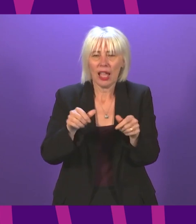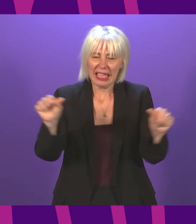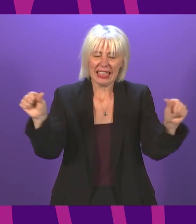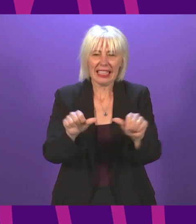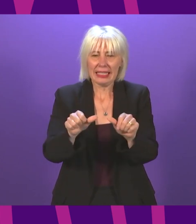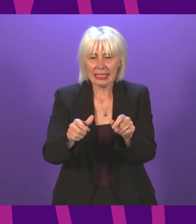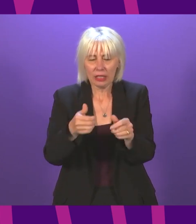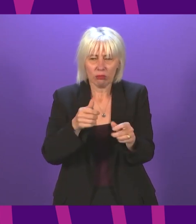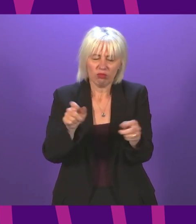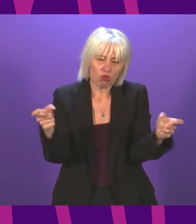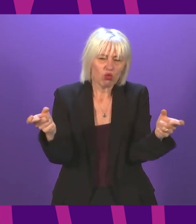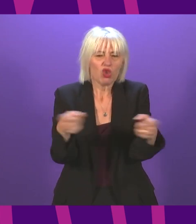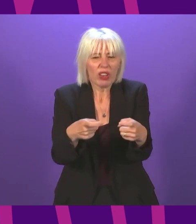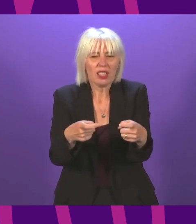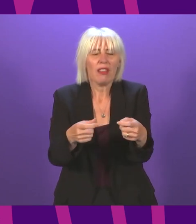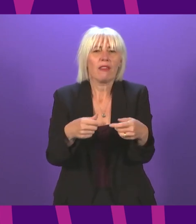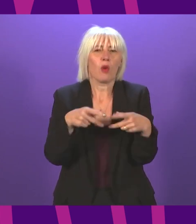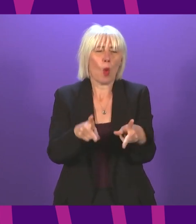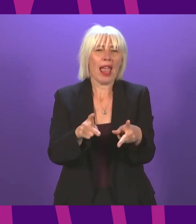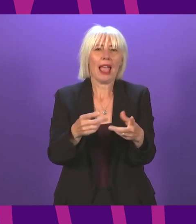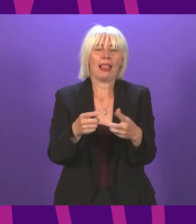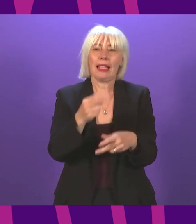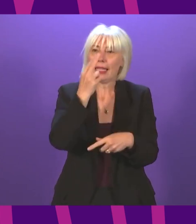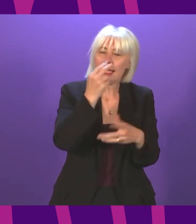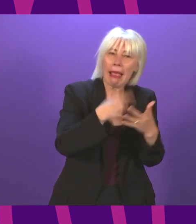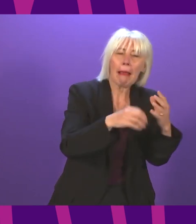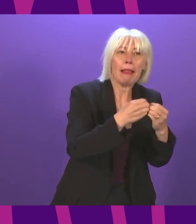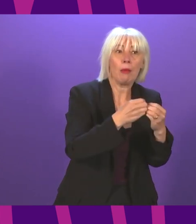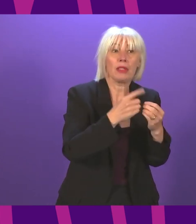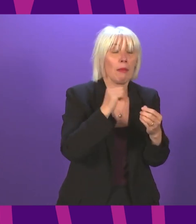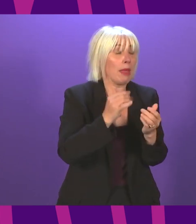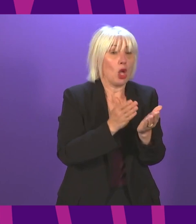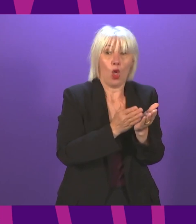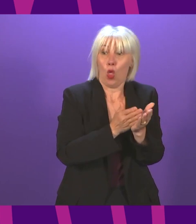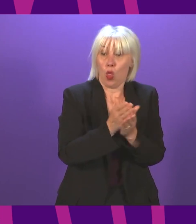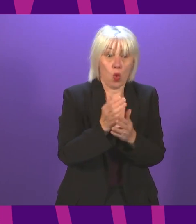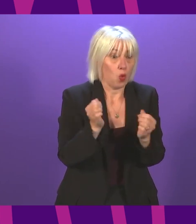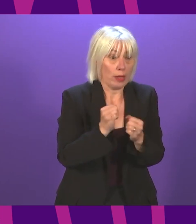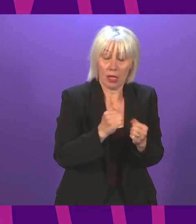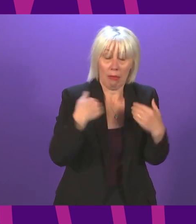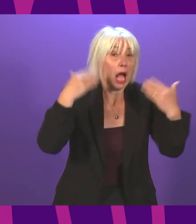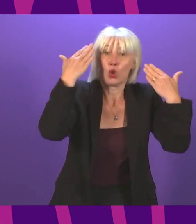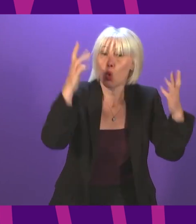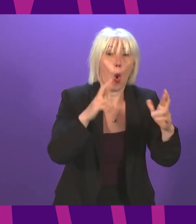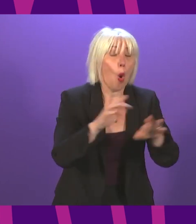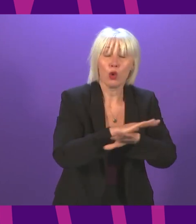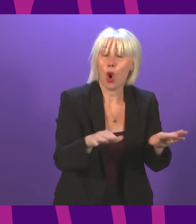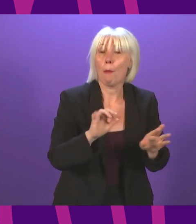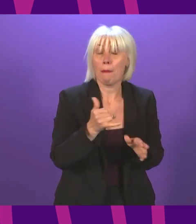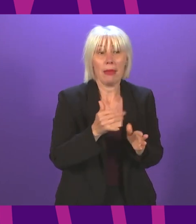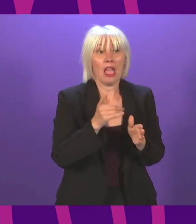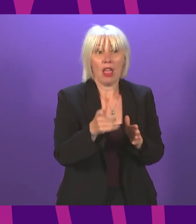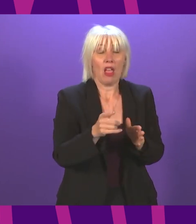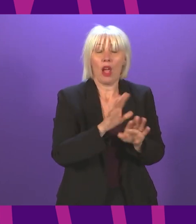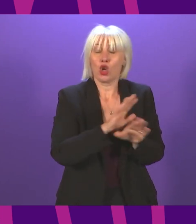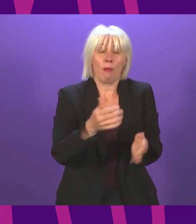therefore, you know, in terms of nightclubs, for example, it may be as we get into winter, I hope this wouldn't be the case, but it may be that the choice